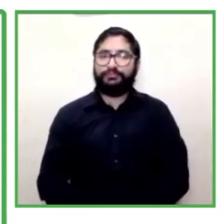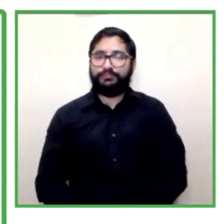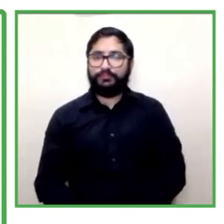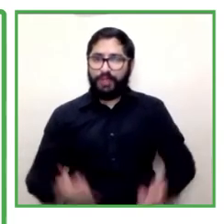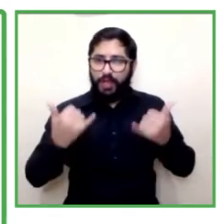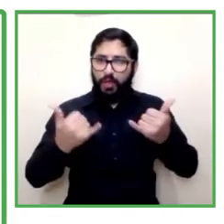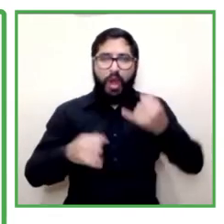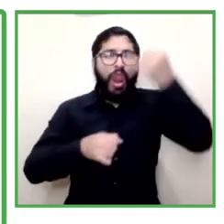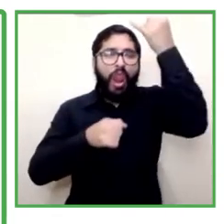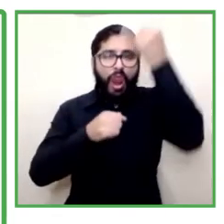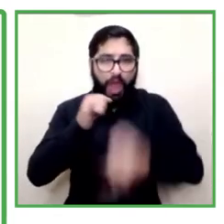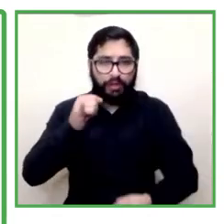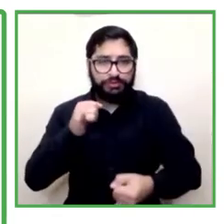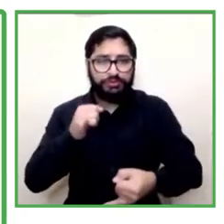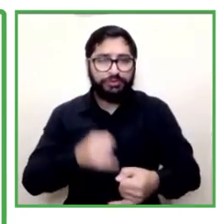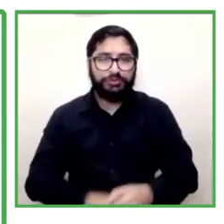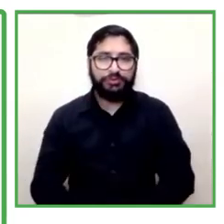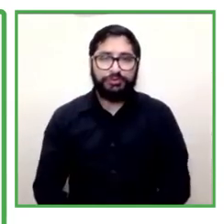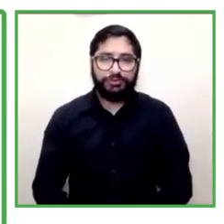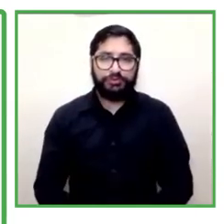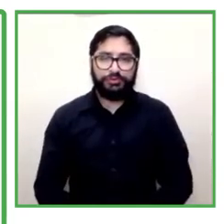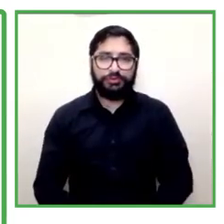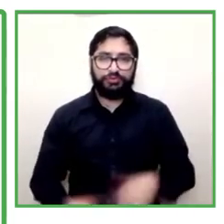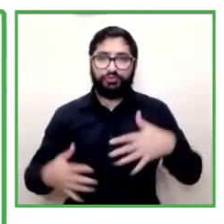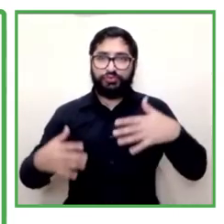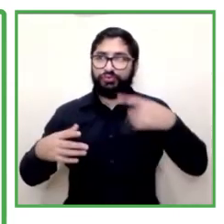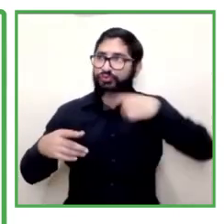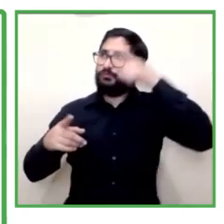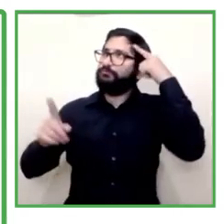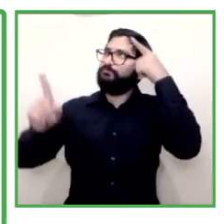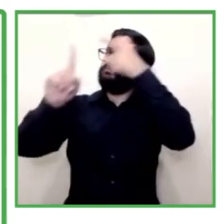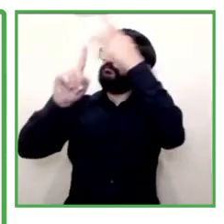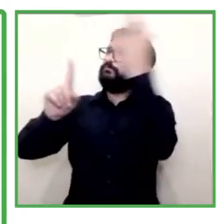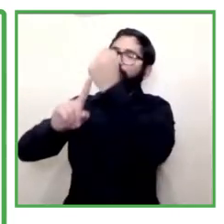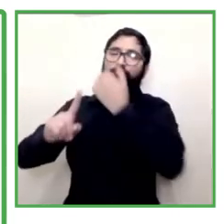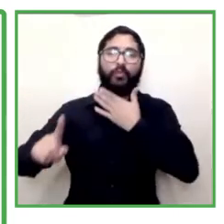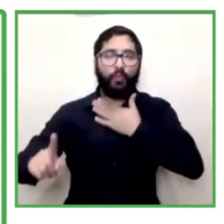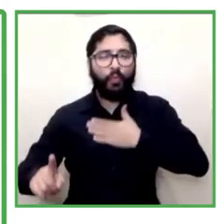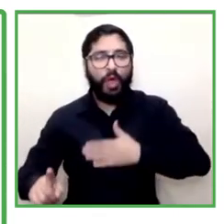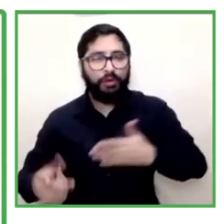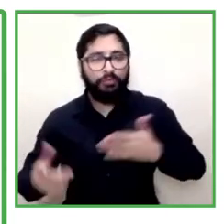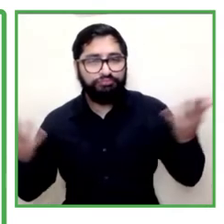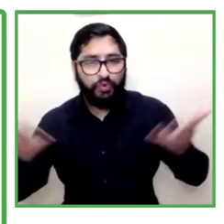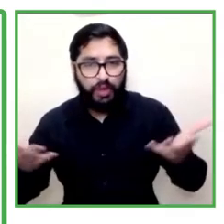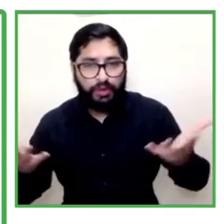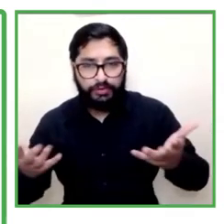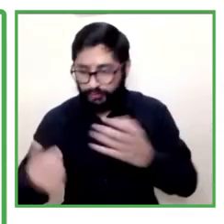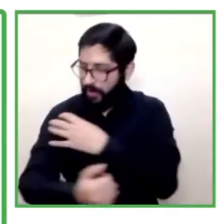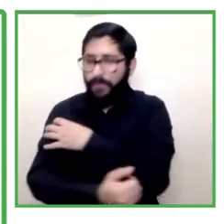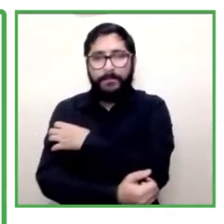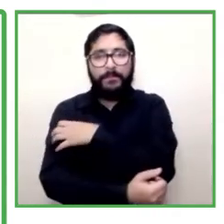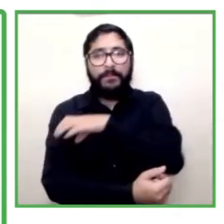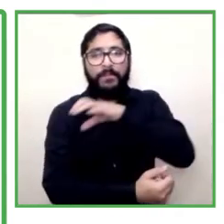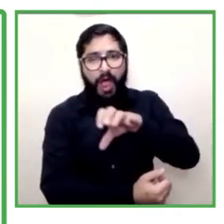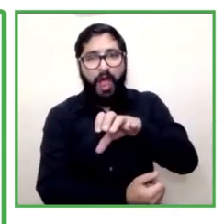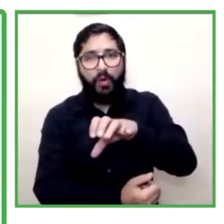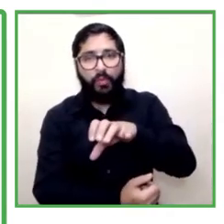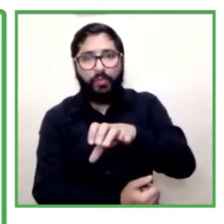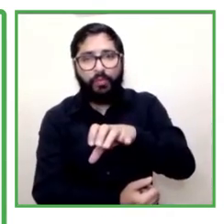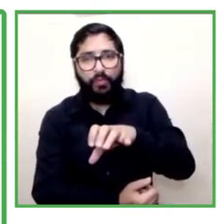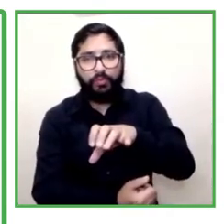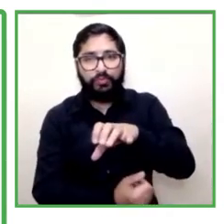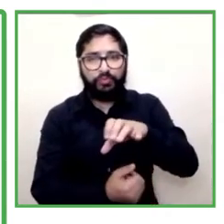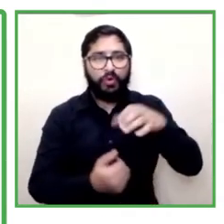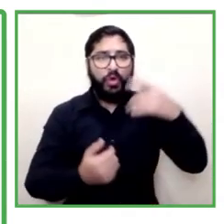and to finalize i would like to share the efforts that we want that's strengthen accessibility criteria